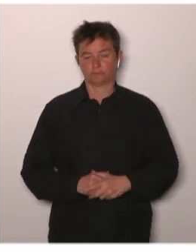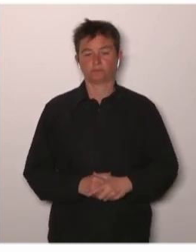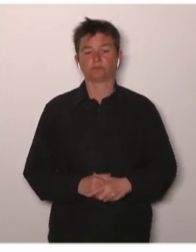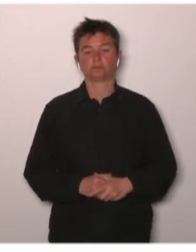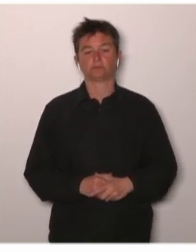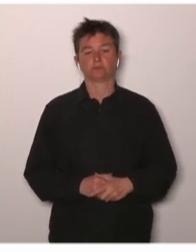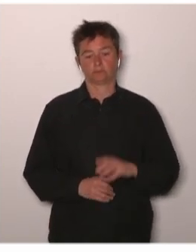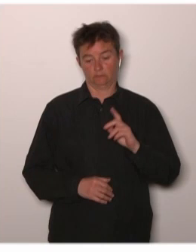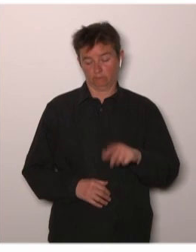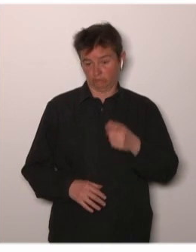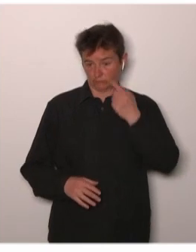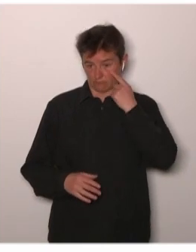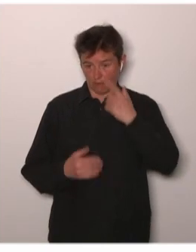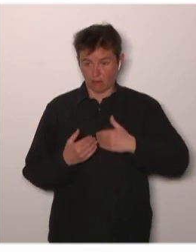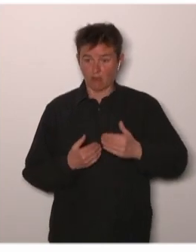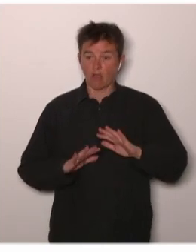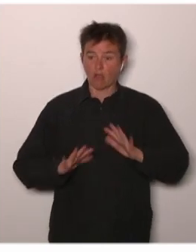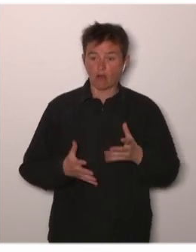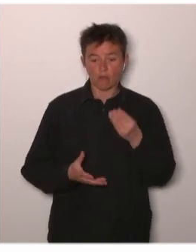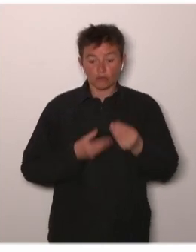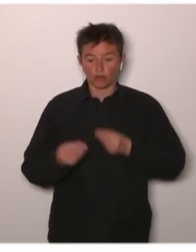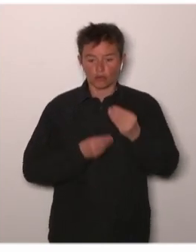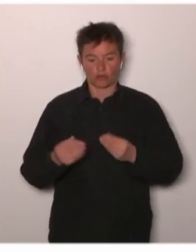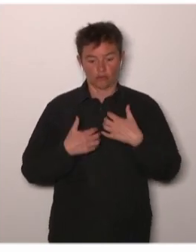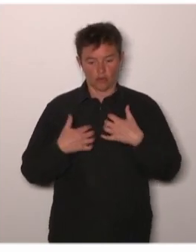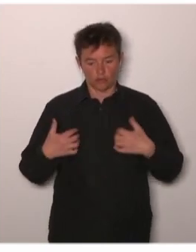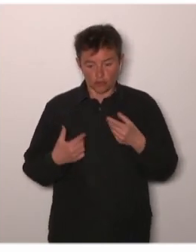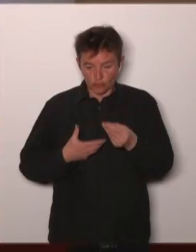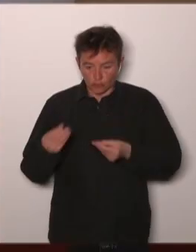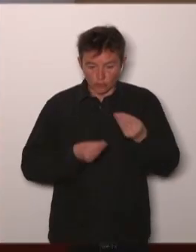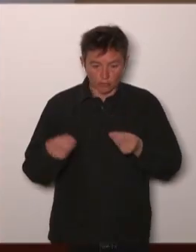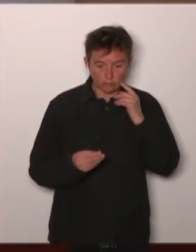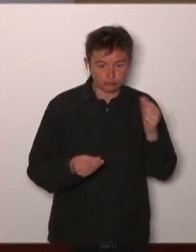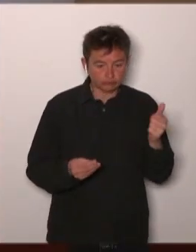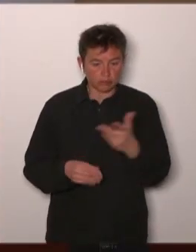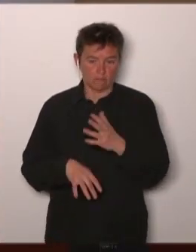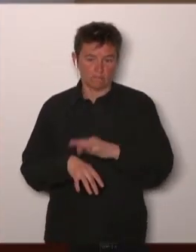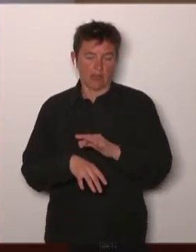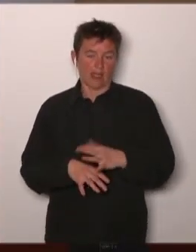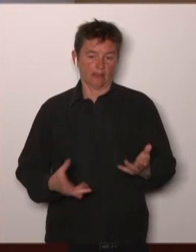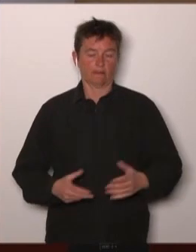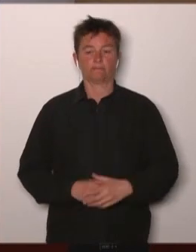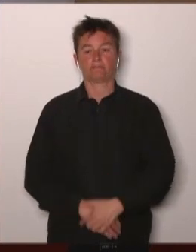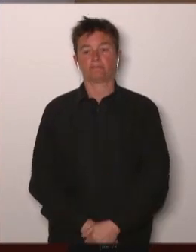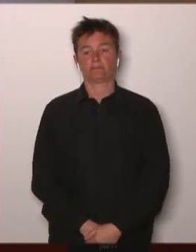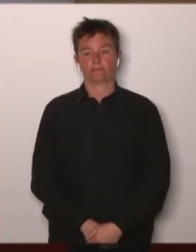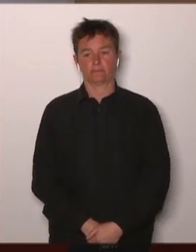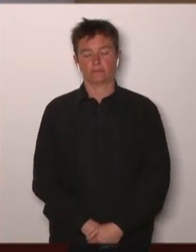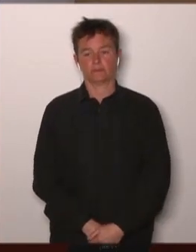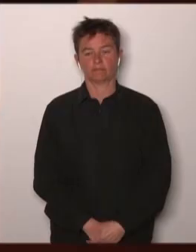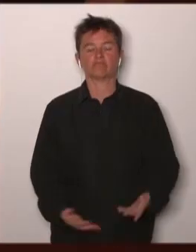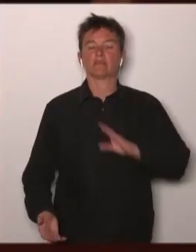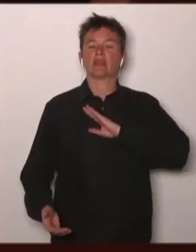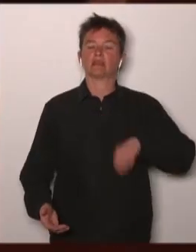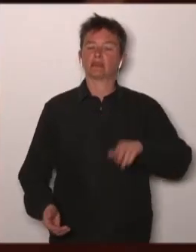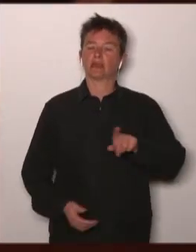to the patients in an optimal manner last last question is about maybe